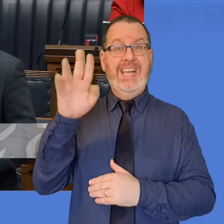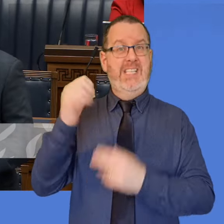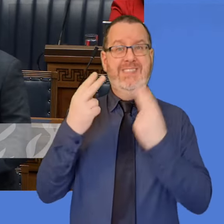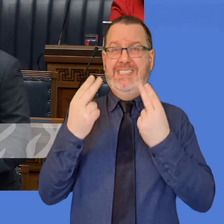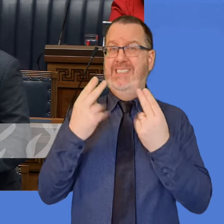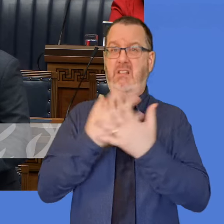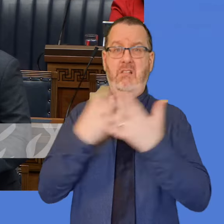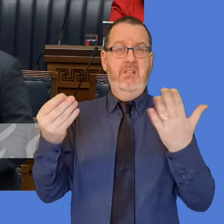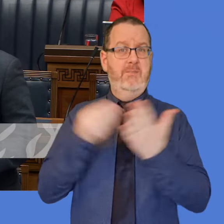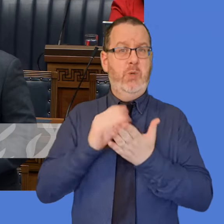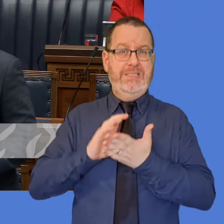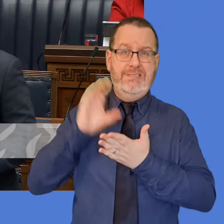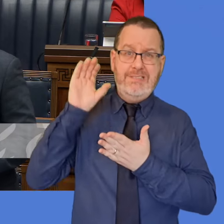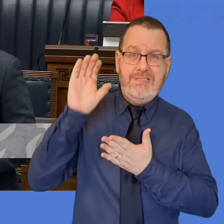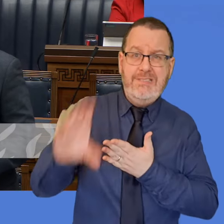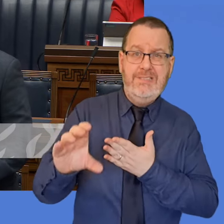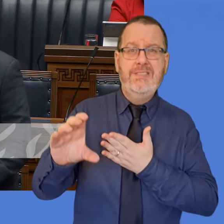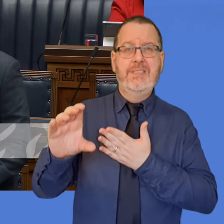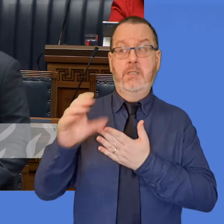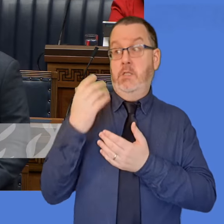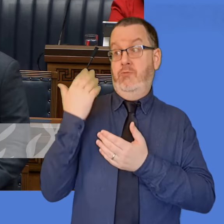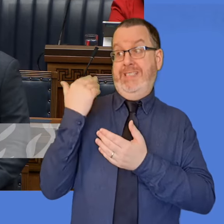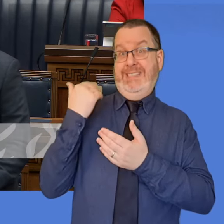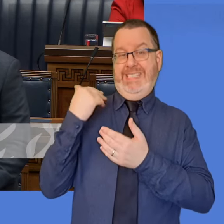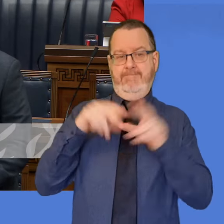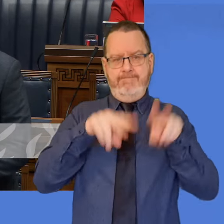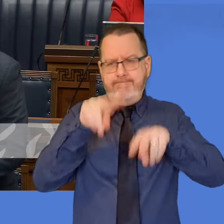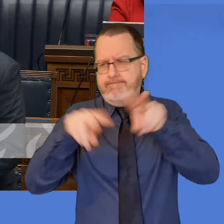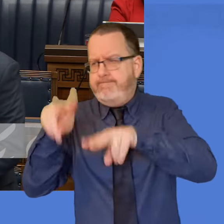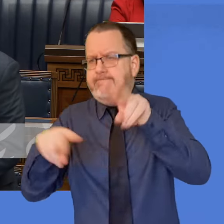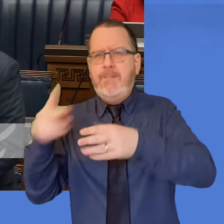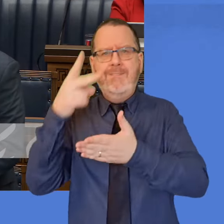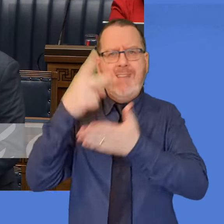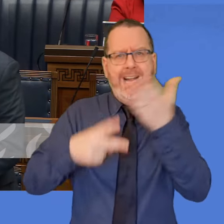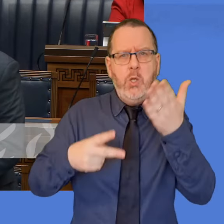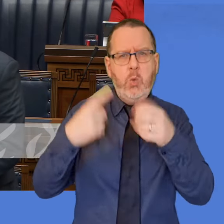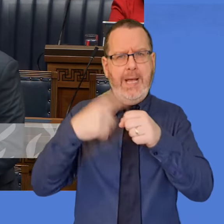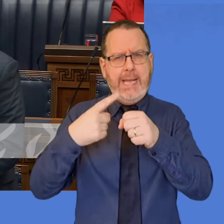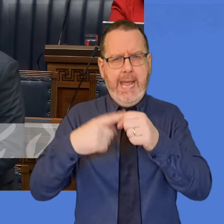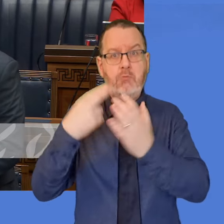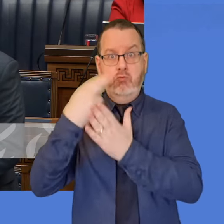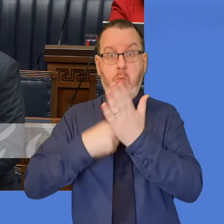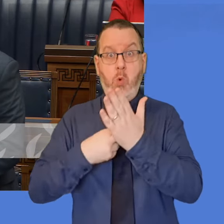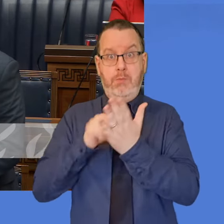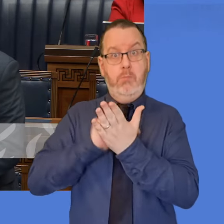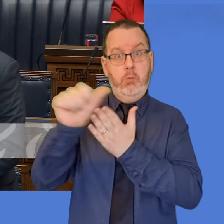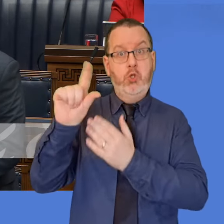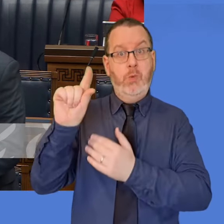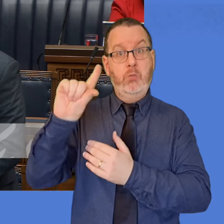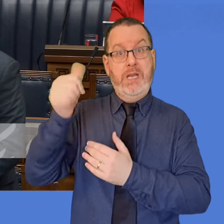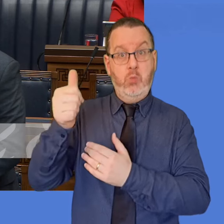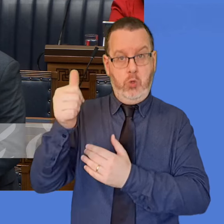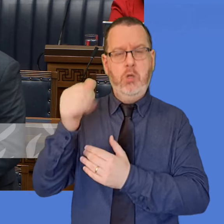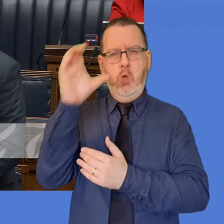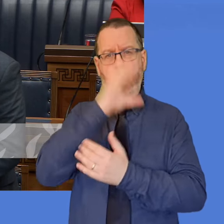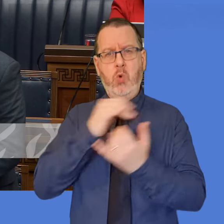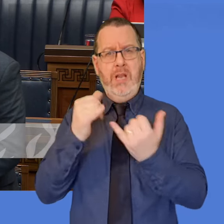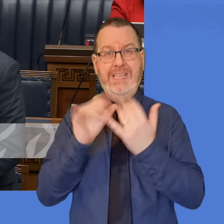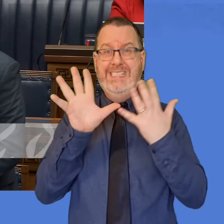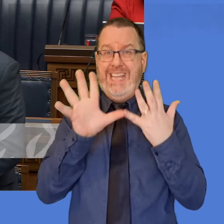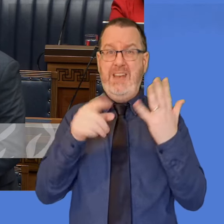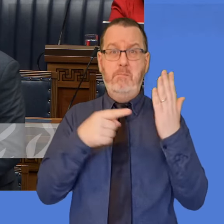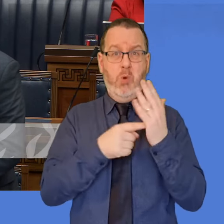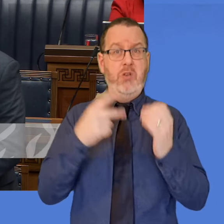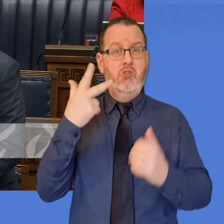The 30-year requirement was updated via a stock validation report in 2021 and estimated to be £10.3 billion